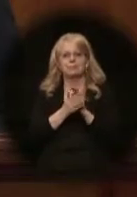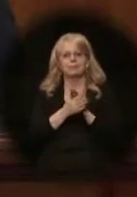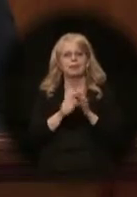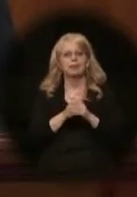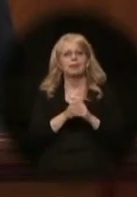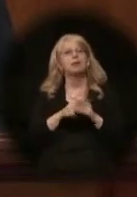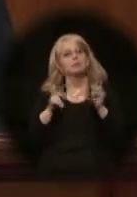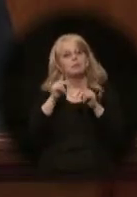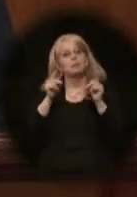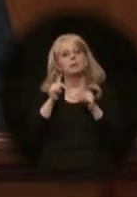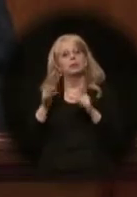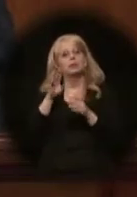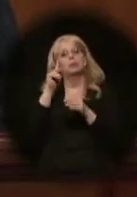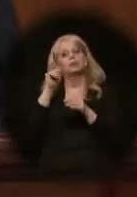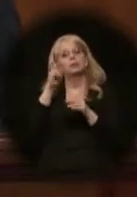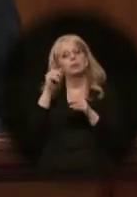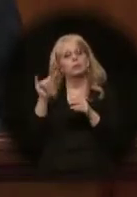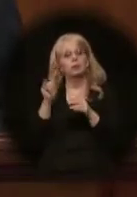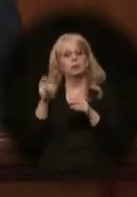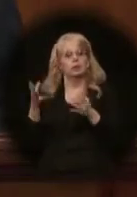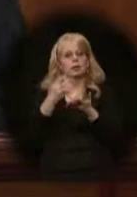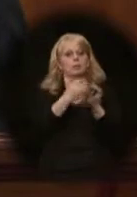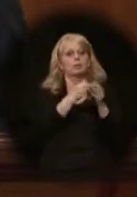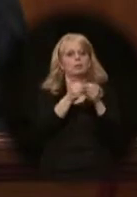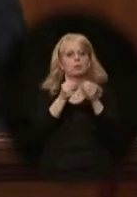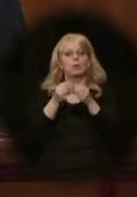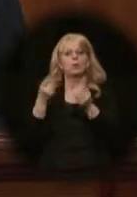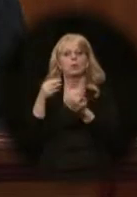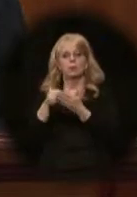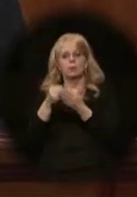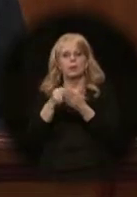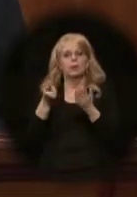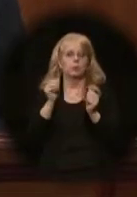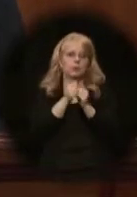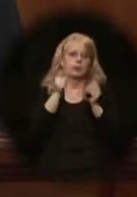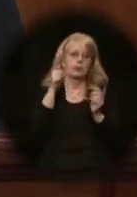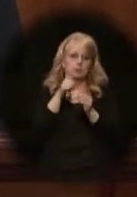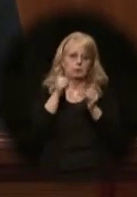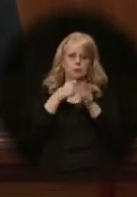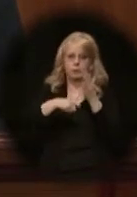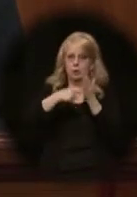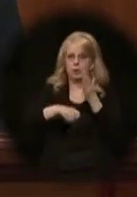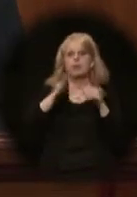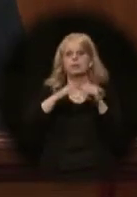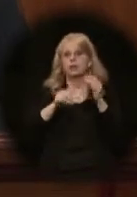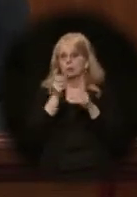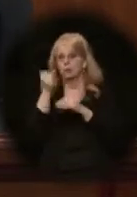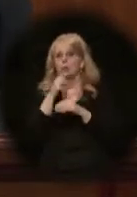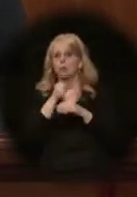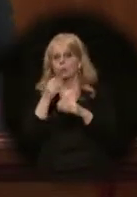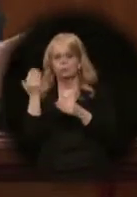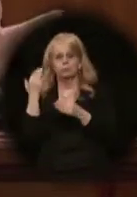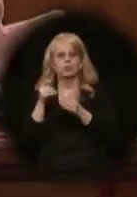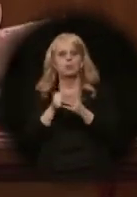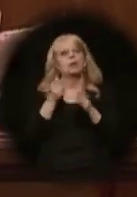The People's Treasury takes in more revenue at lower oil prices than under the old tax regime. Last year,